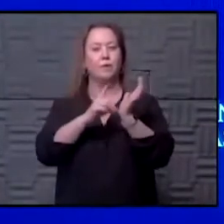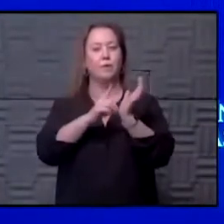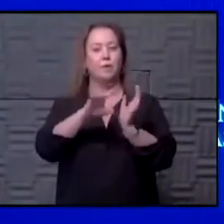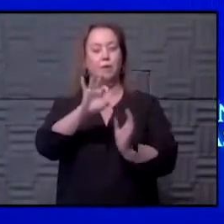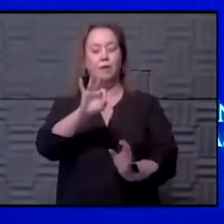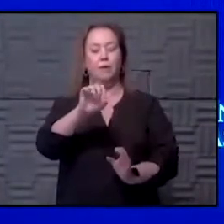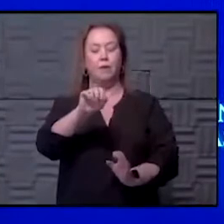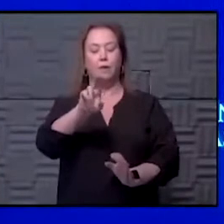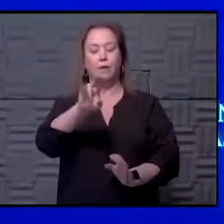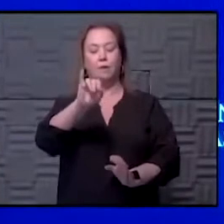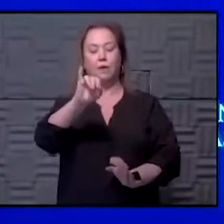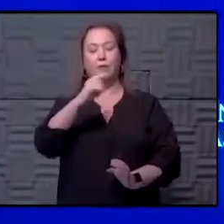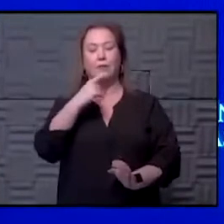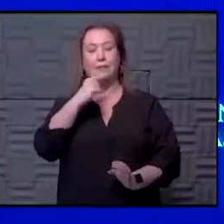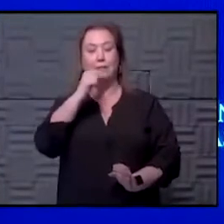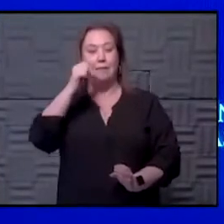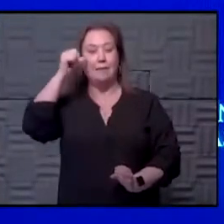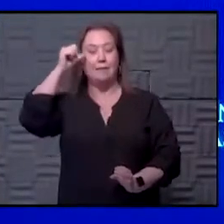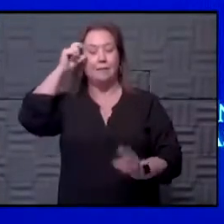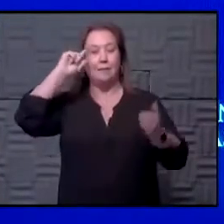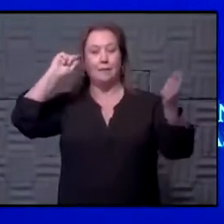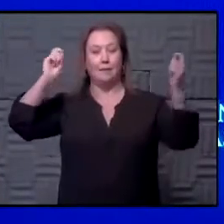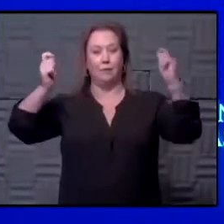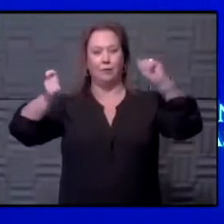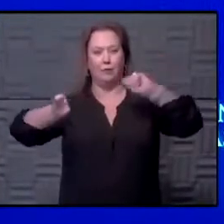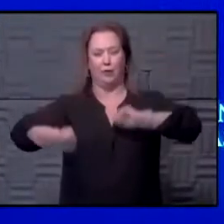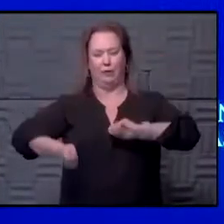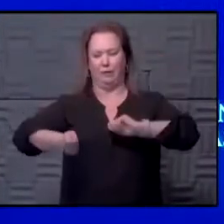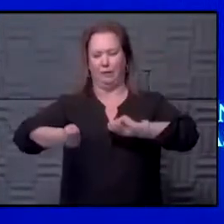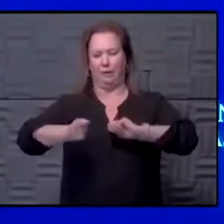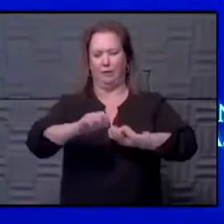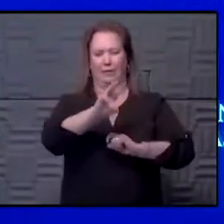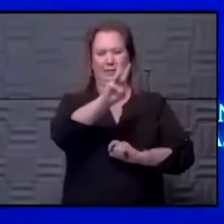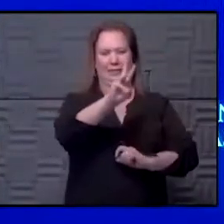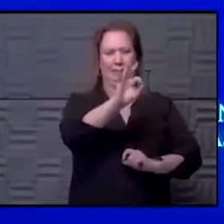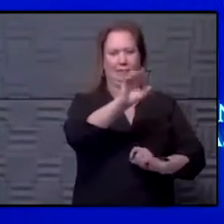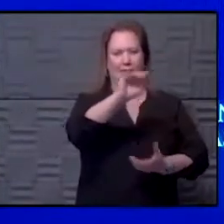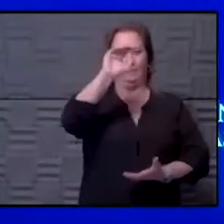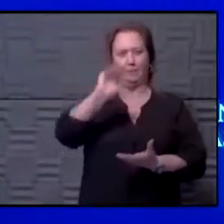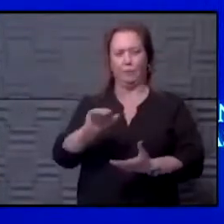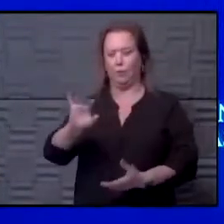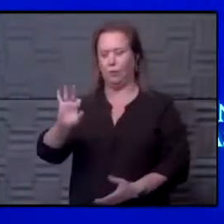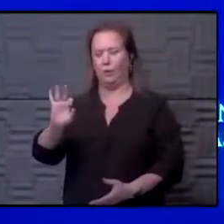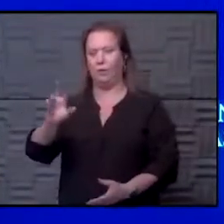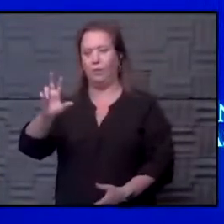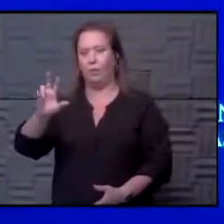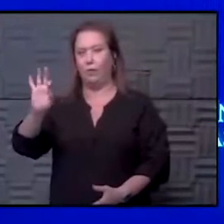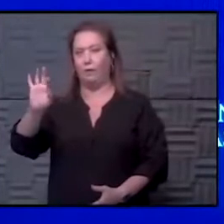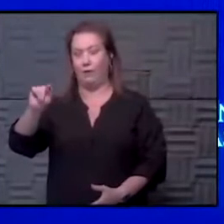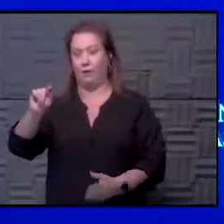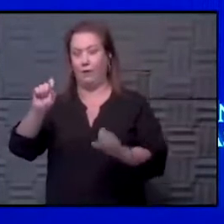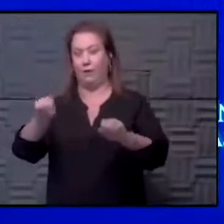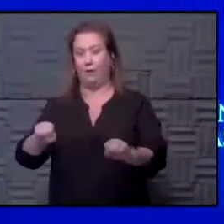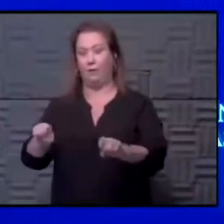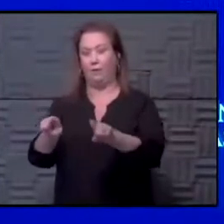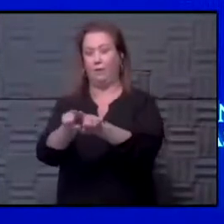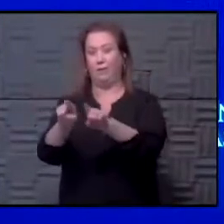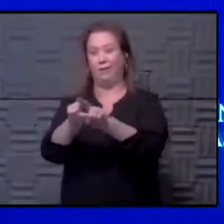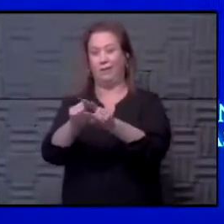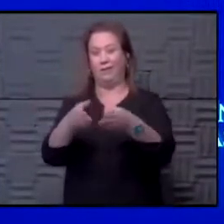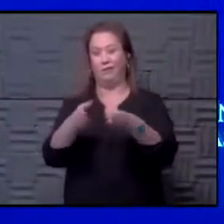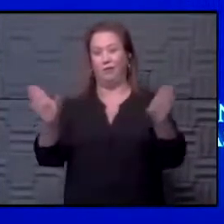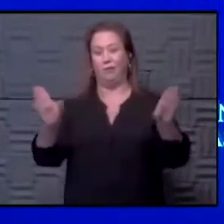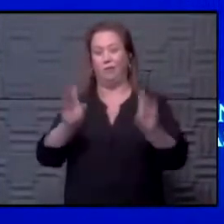said during a briefing yesterday that that change, it's expected to go, I believe, from six feet to three feet, could also have an impact on general social